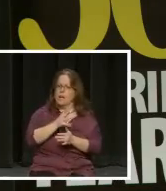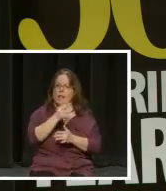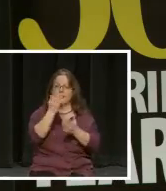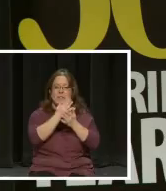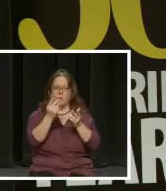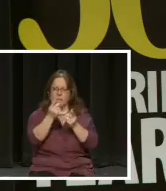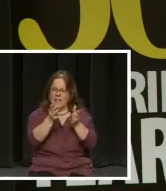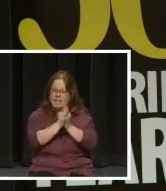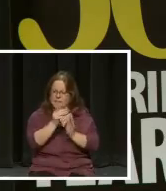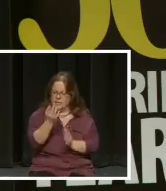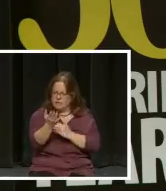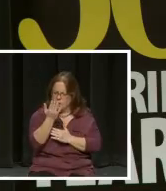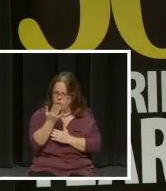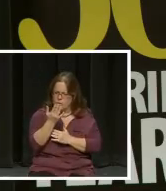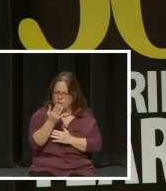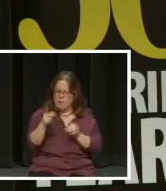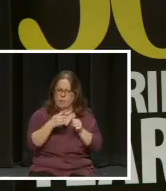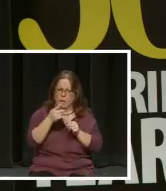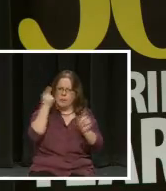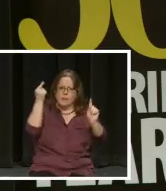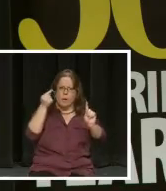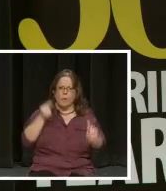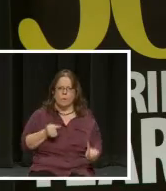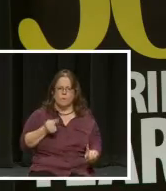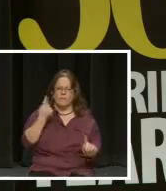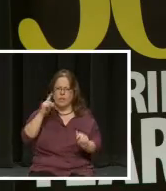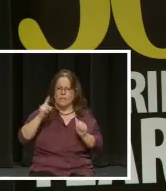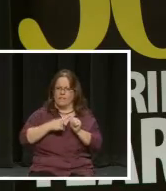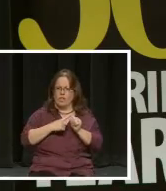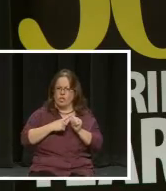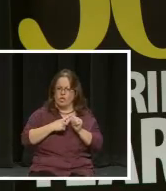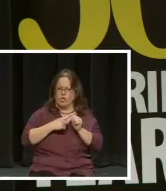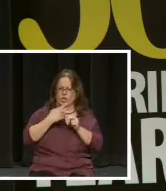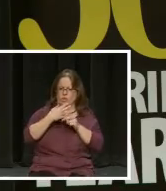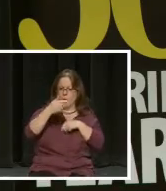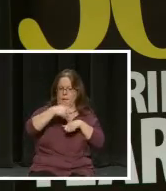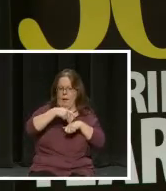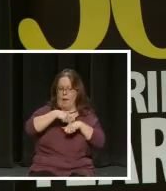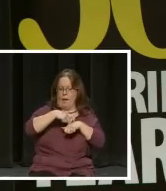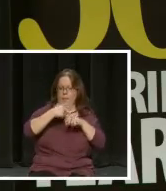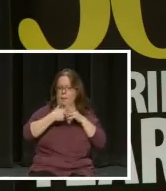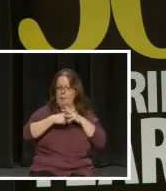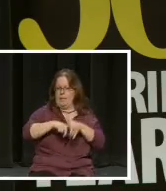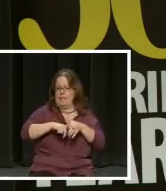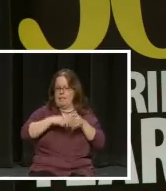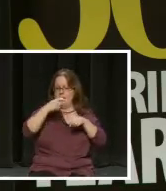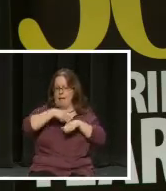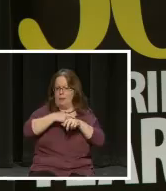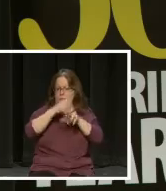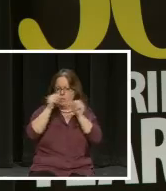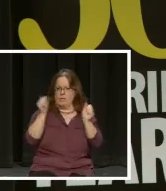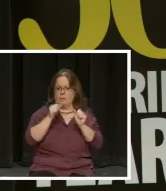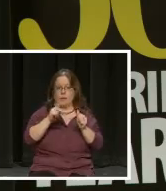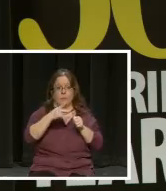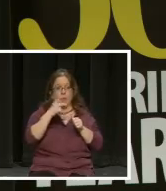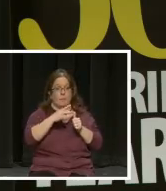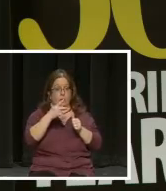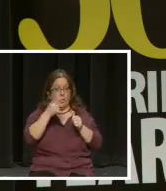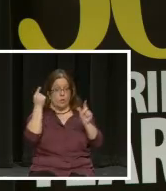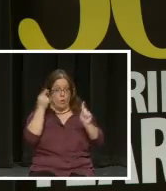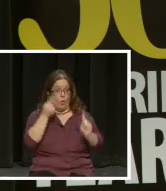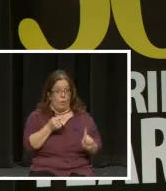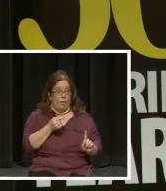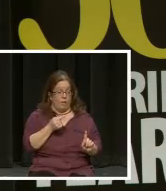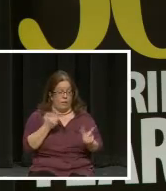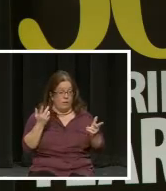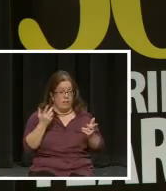someone was asking me this morning what my primary goals are for the first little while that I'm here. And my primary goal is actually learning how you